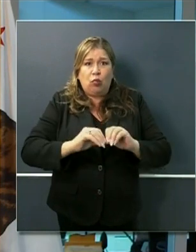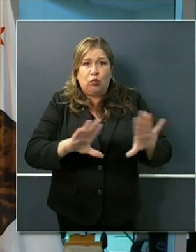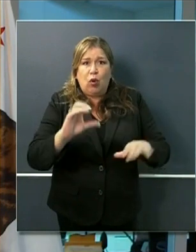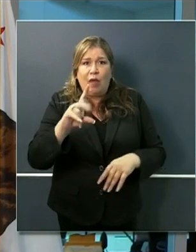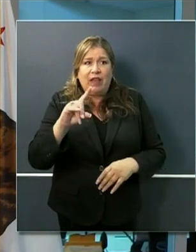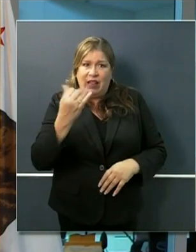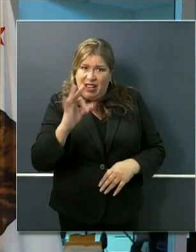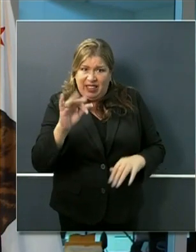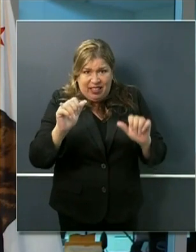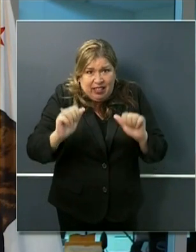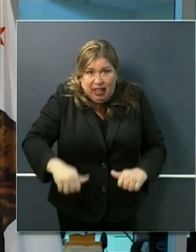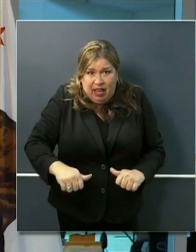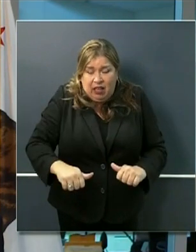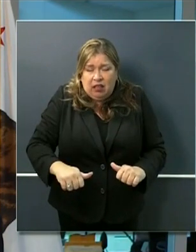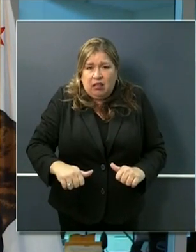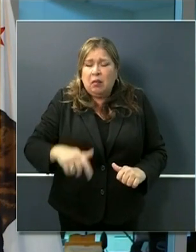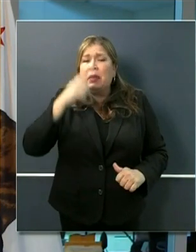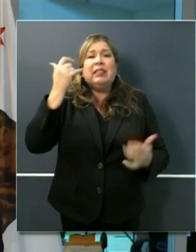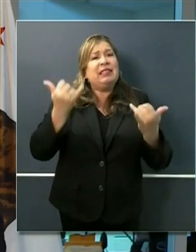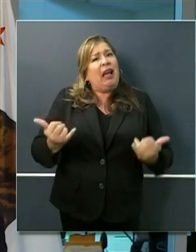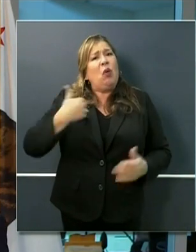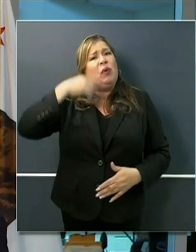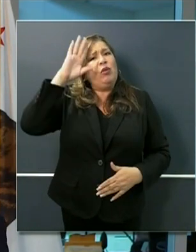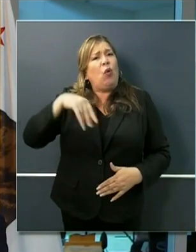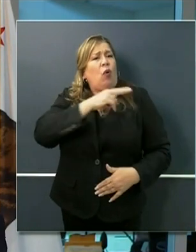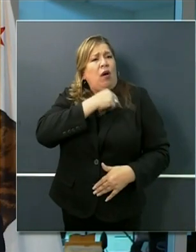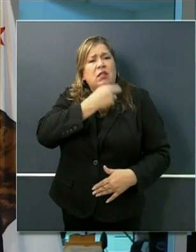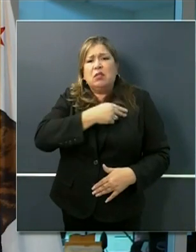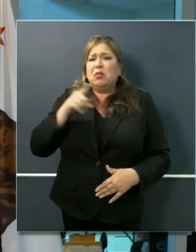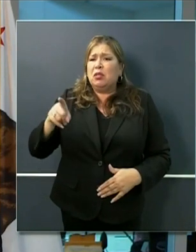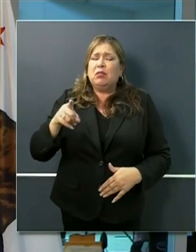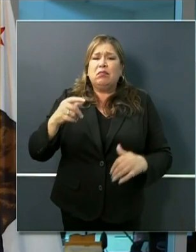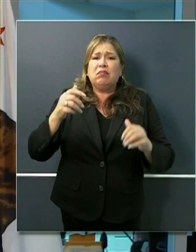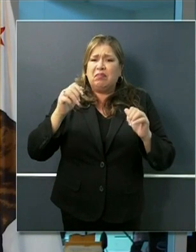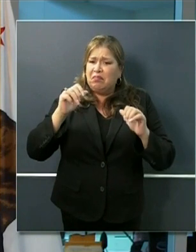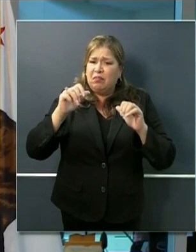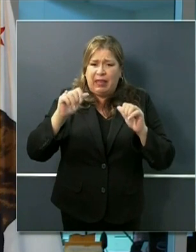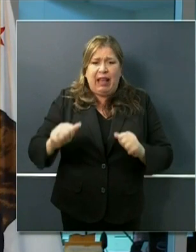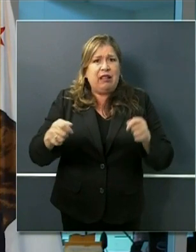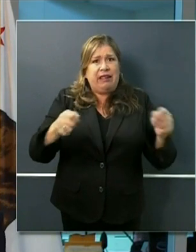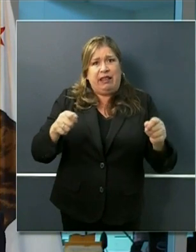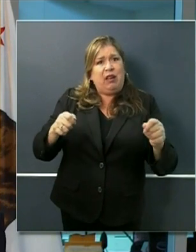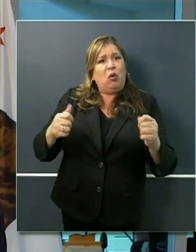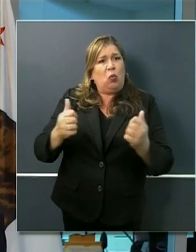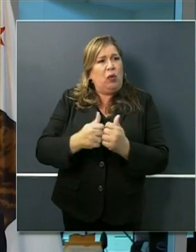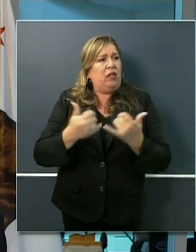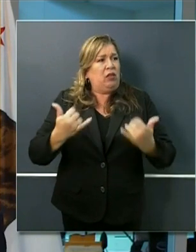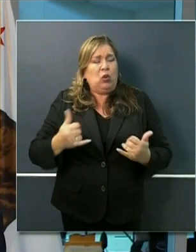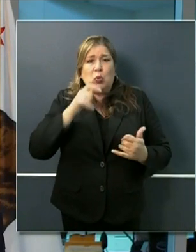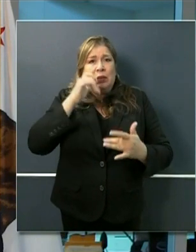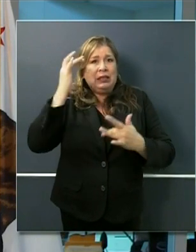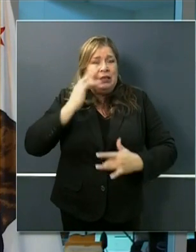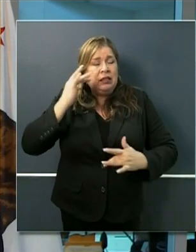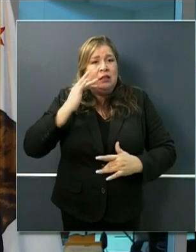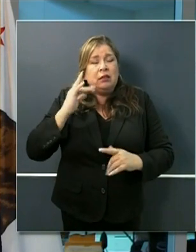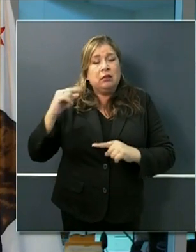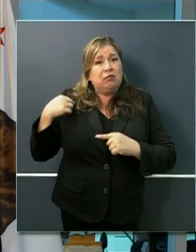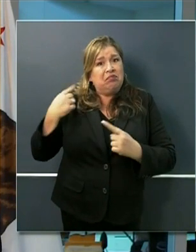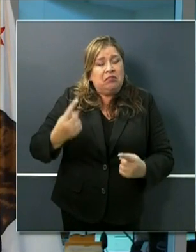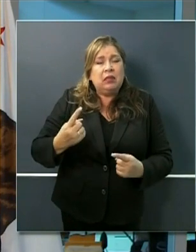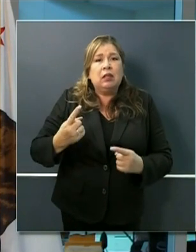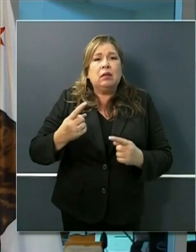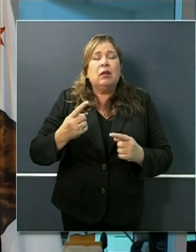well situated at this moment to deal with the amount of cases that we are seeing it hasn't been necessarily